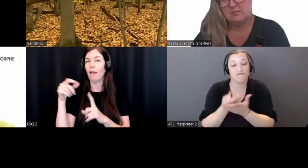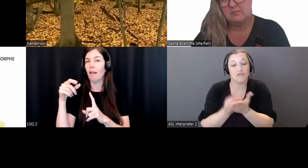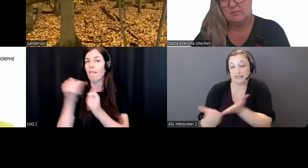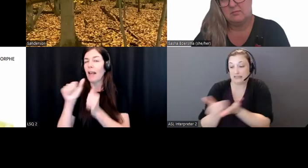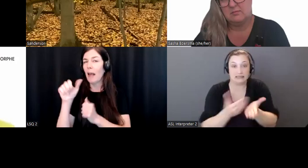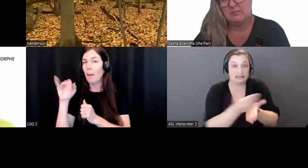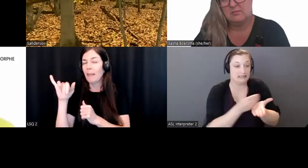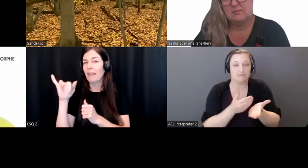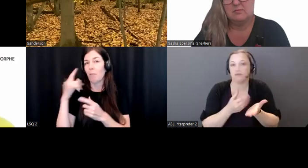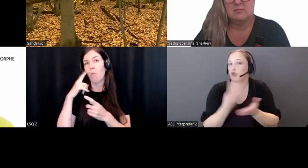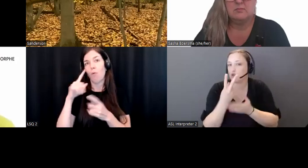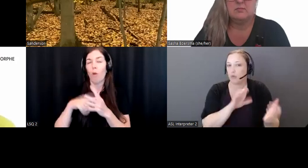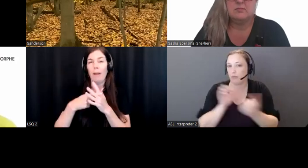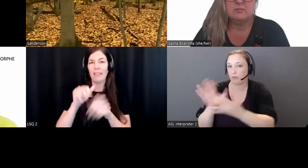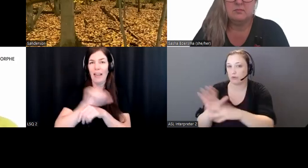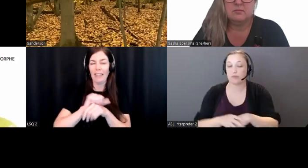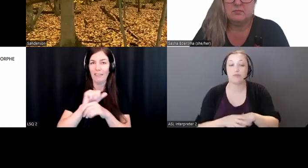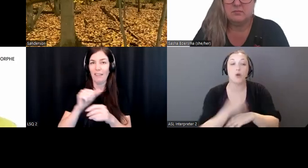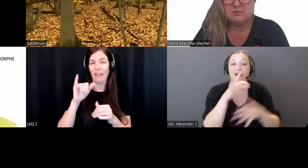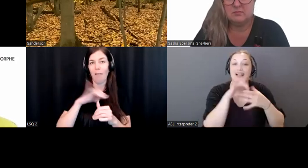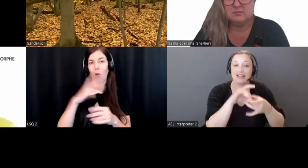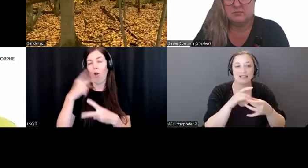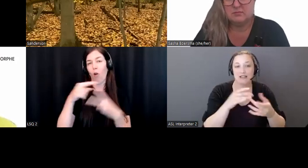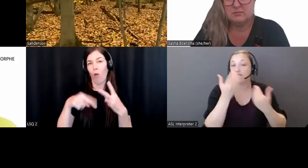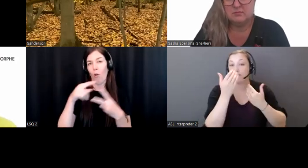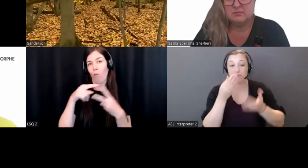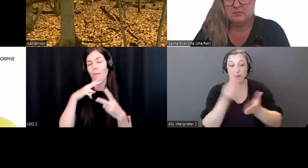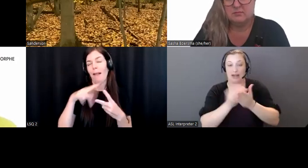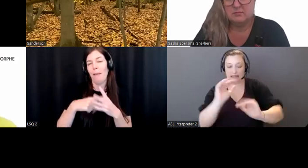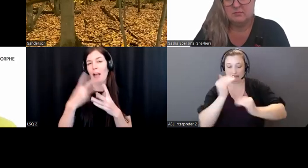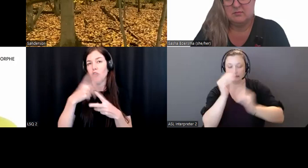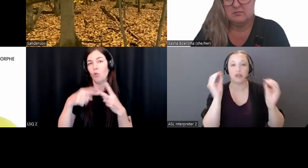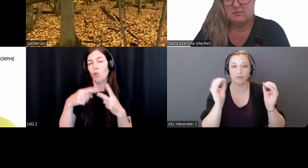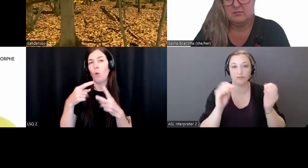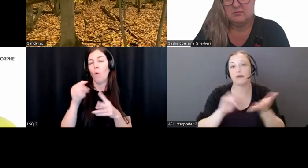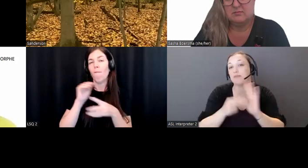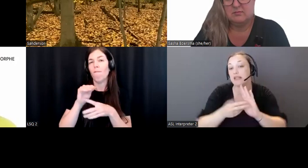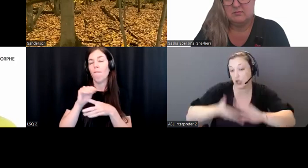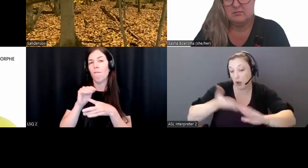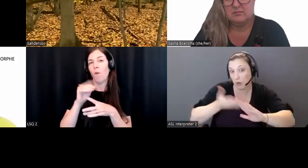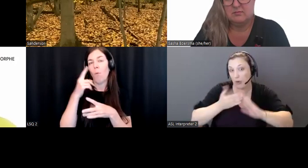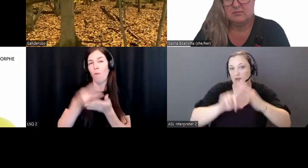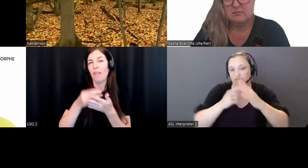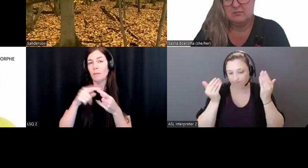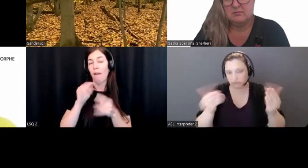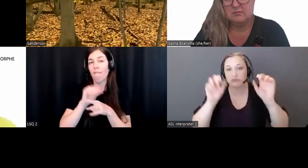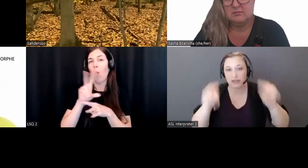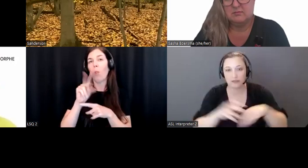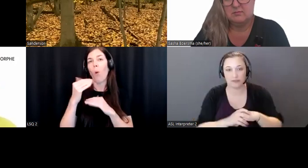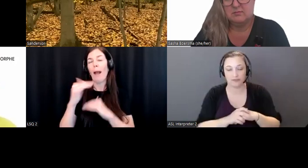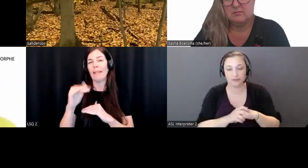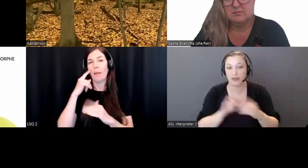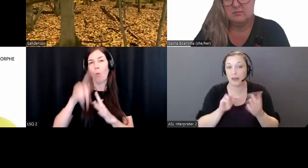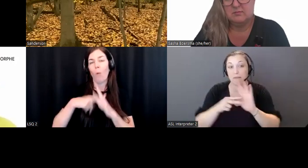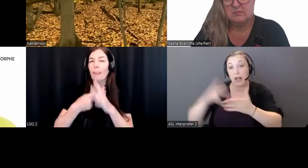way of funding really comes from the unrestricted funds to allow us to actually get our operations on the move. So that is not restricted to specific